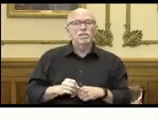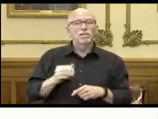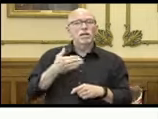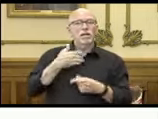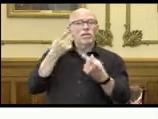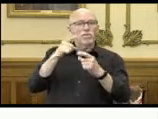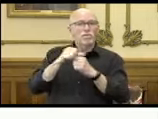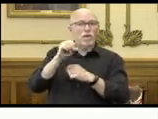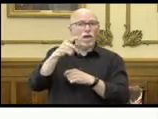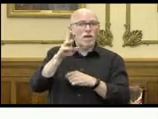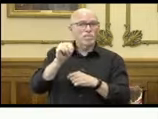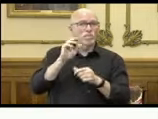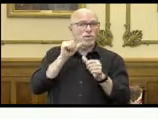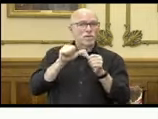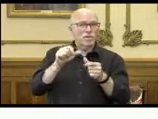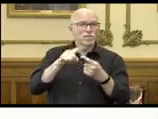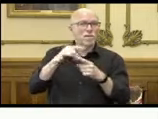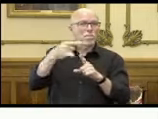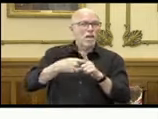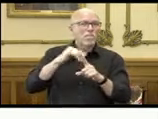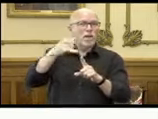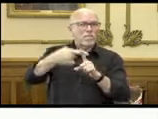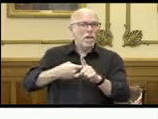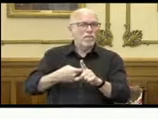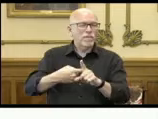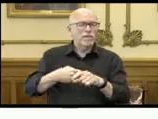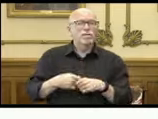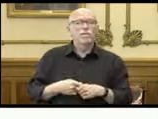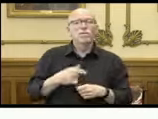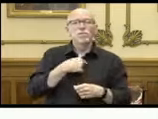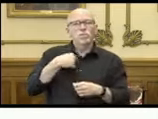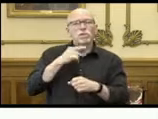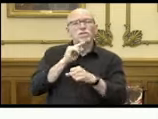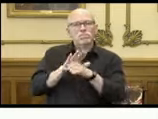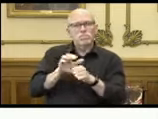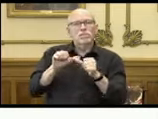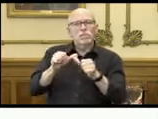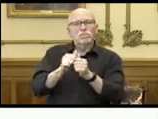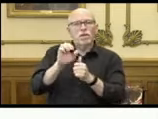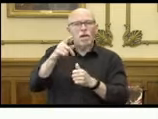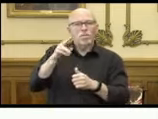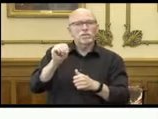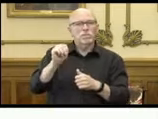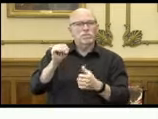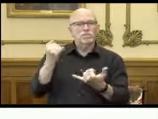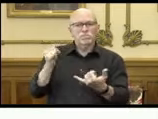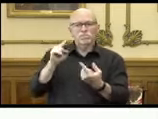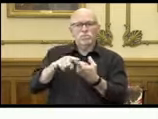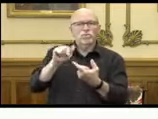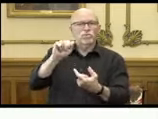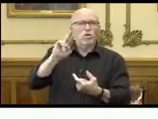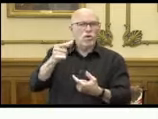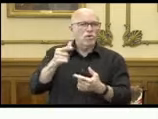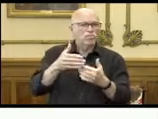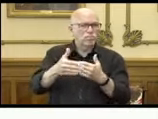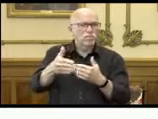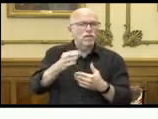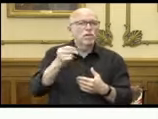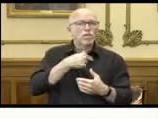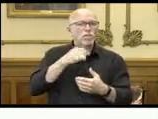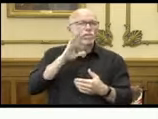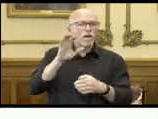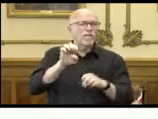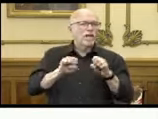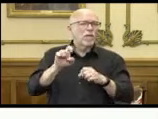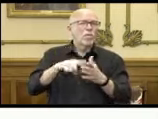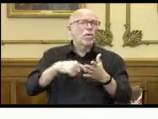Optum runs through a month-to-month basis. We have committed to continue with Optum at least through August and will evaluate testing needs